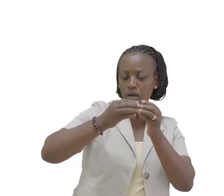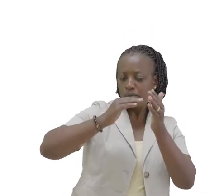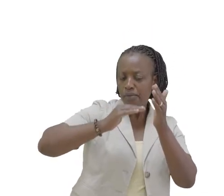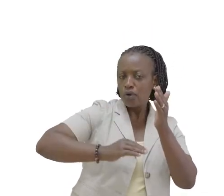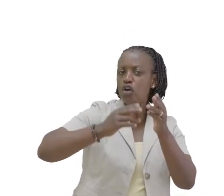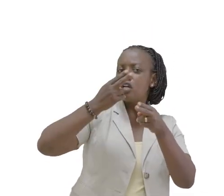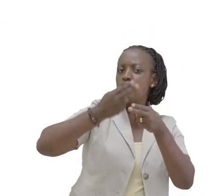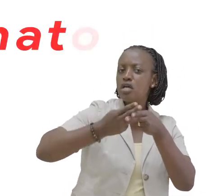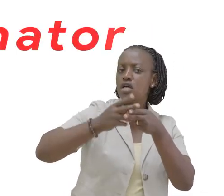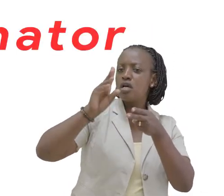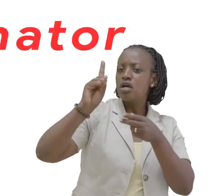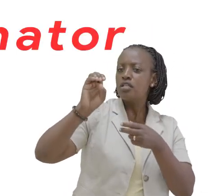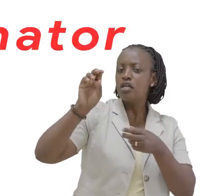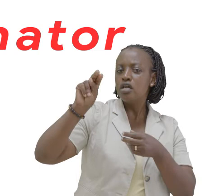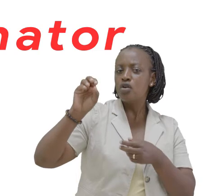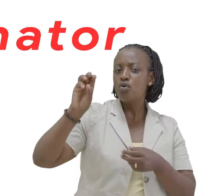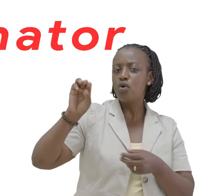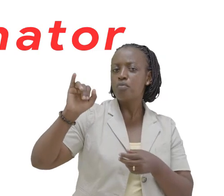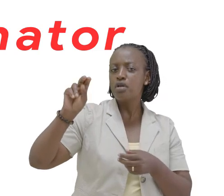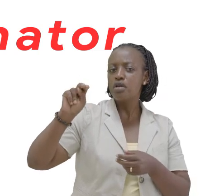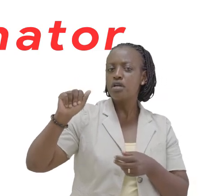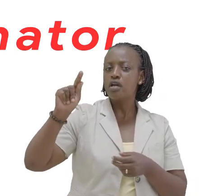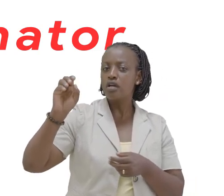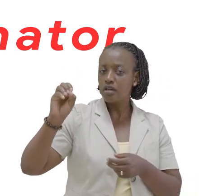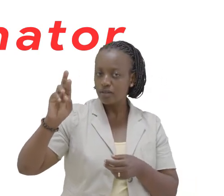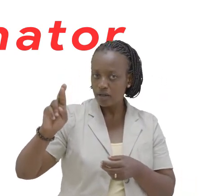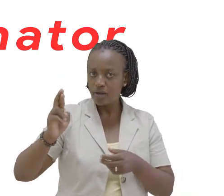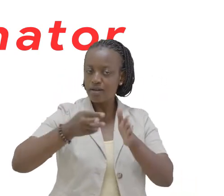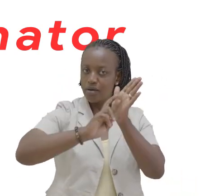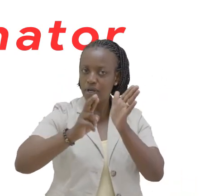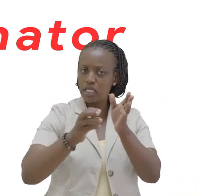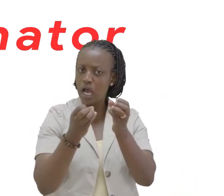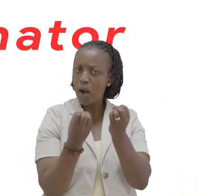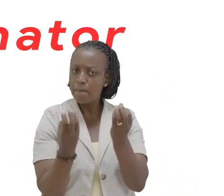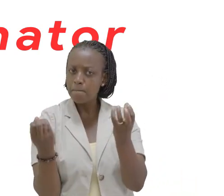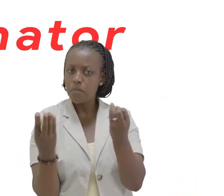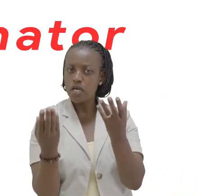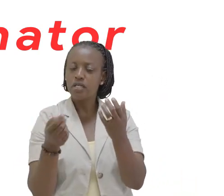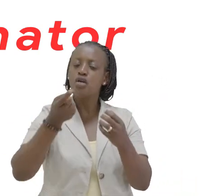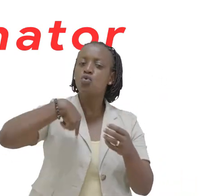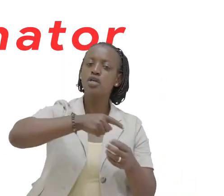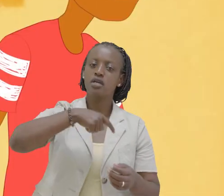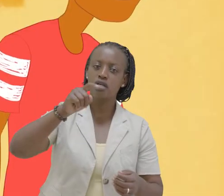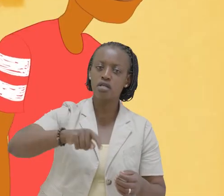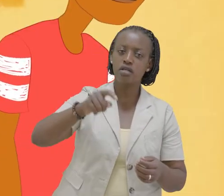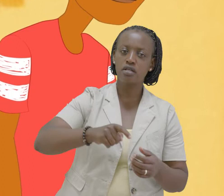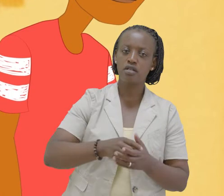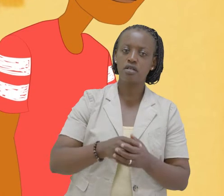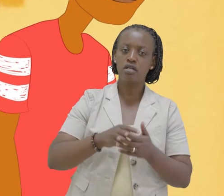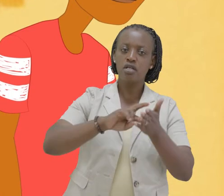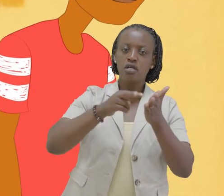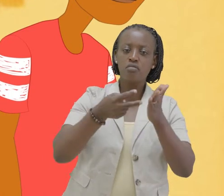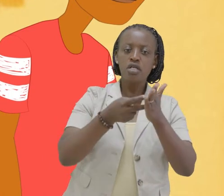the line is called the denominator And it represents how many equal parts we need Does